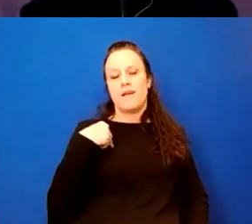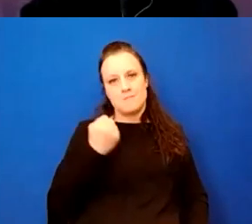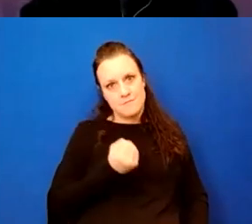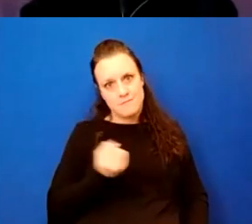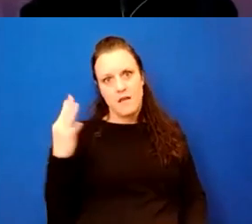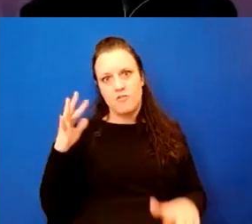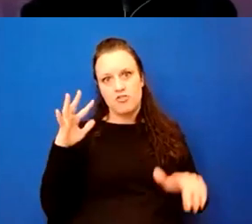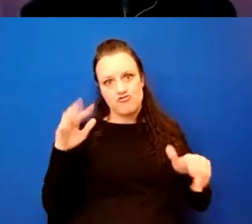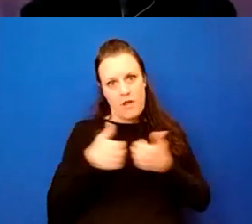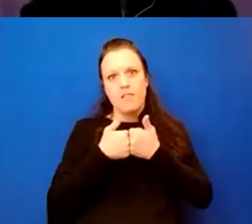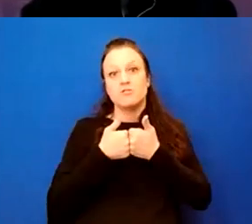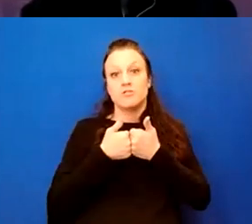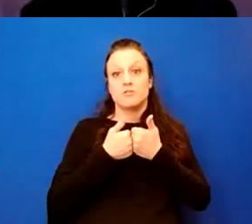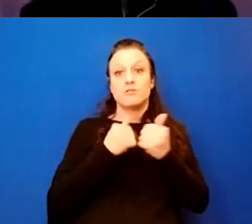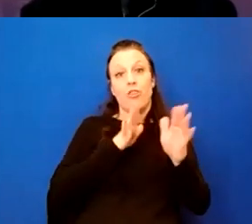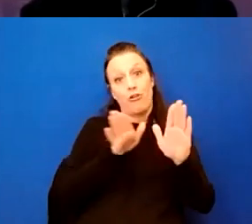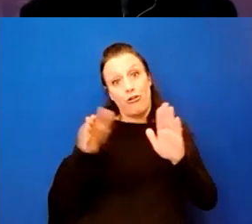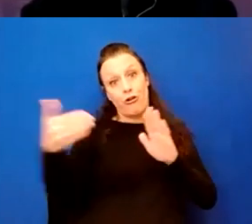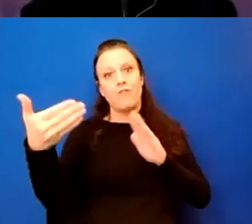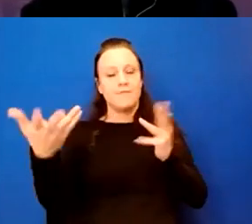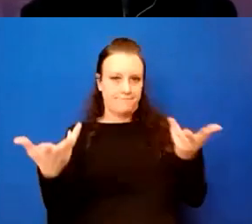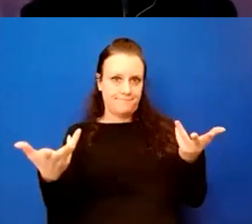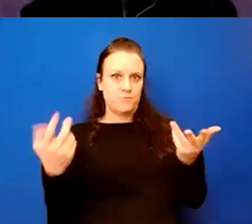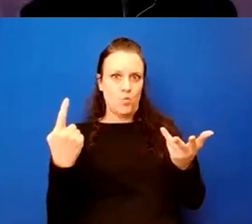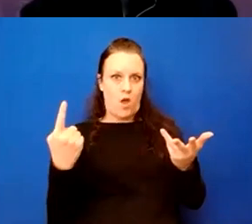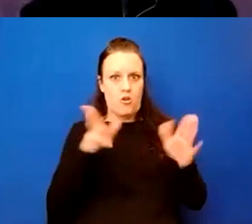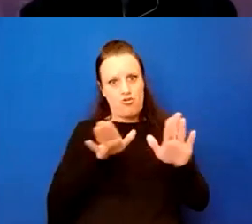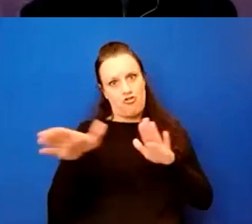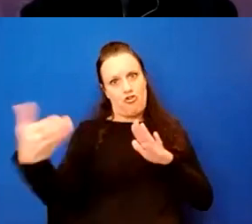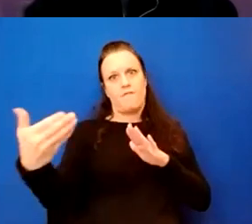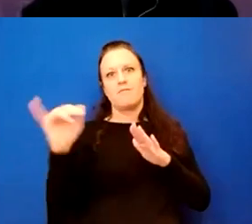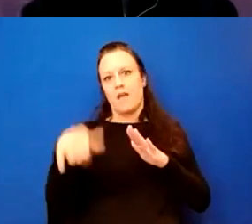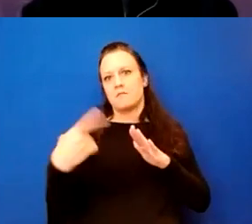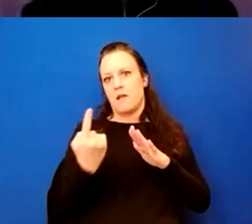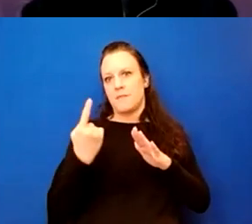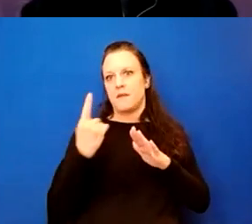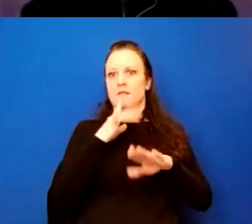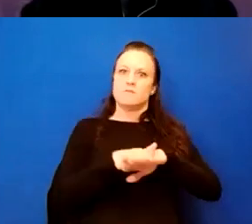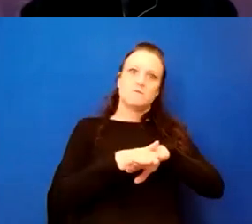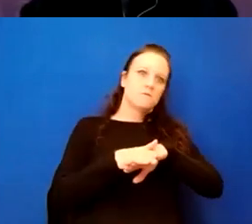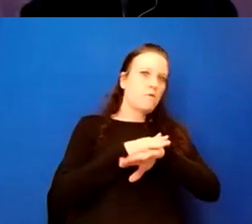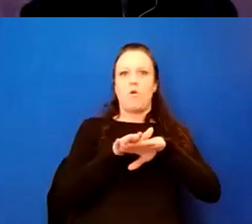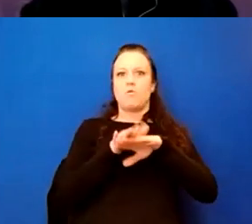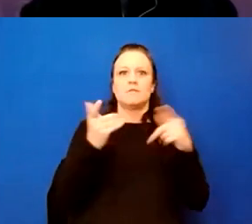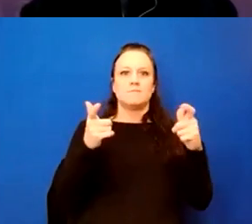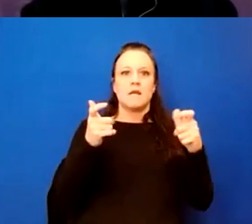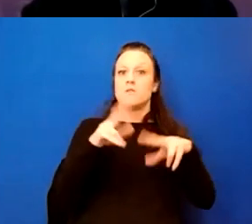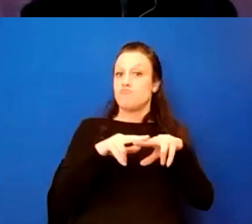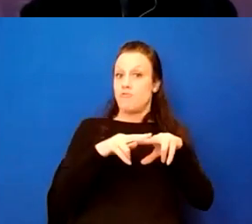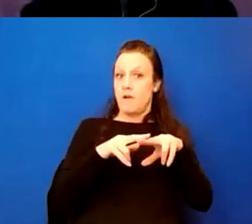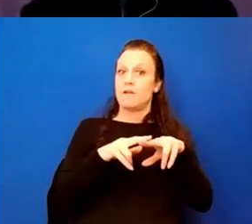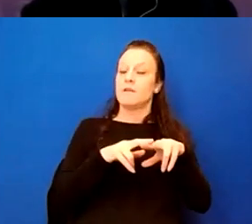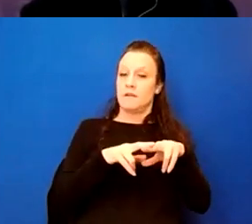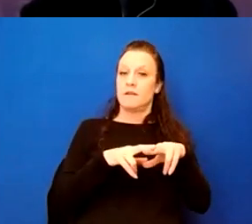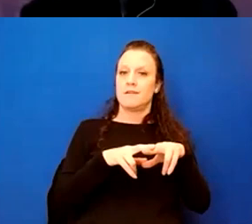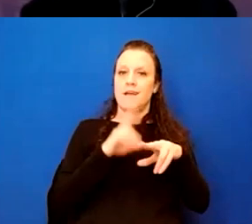challenges. Um, the curve, as you noted, is one of them. That's, um, something that of course slows train speeds, um, and, and, and, and,